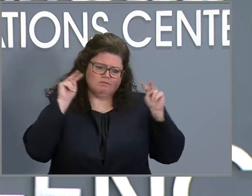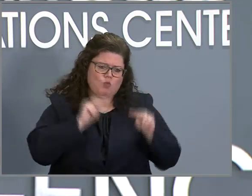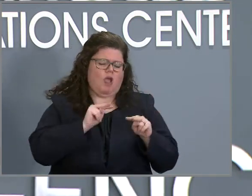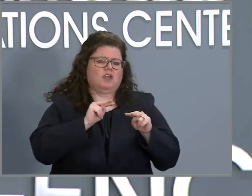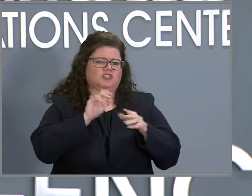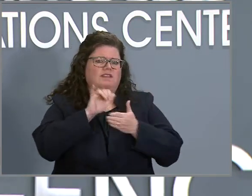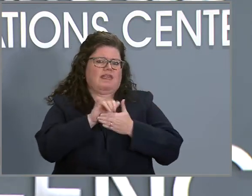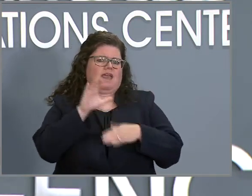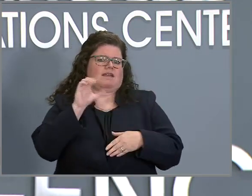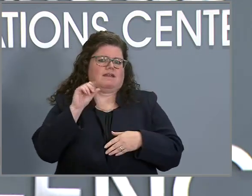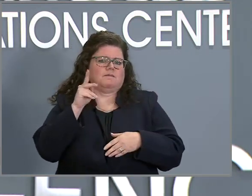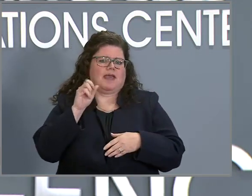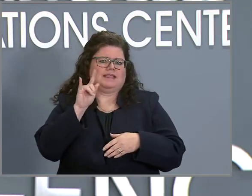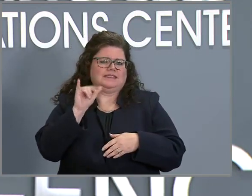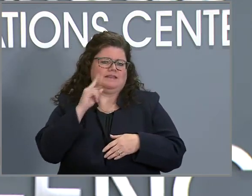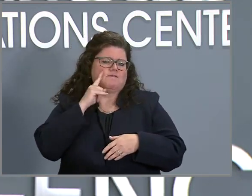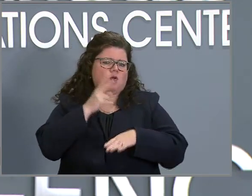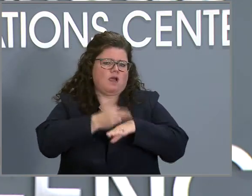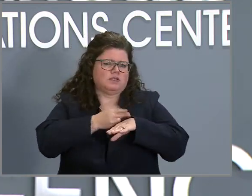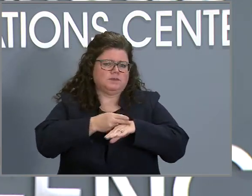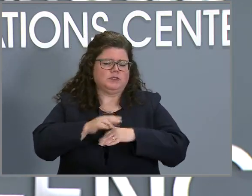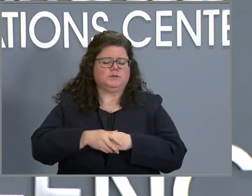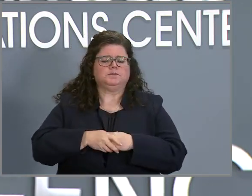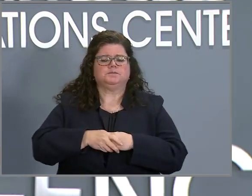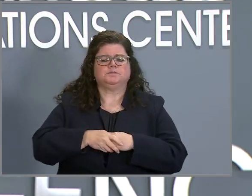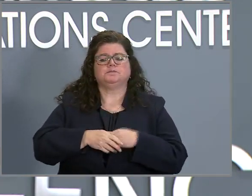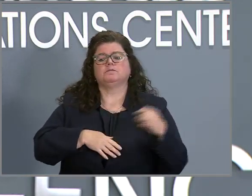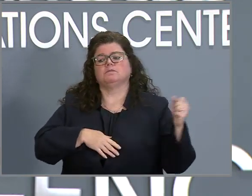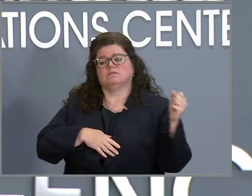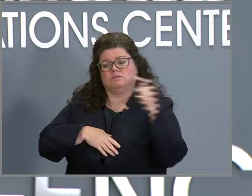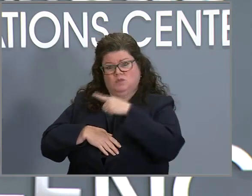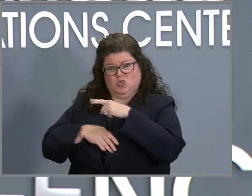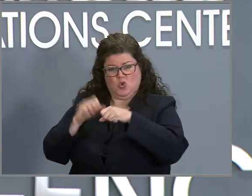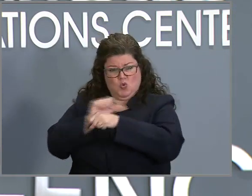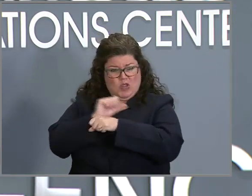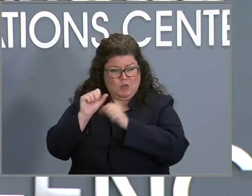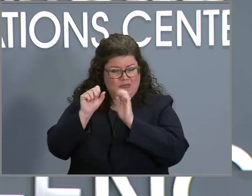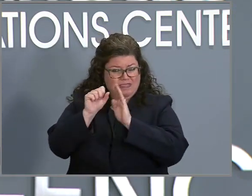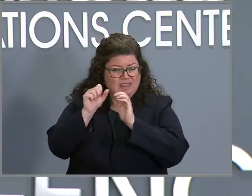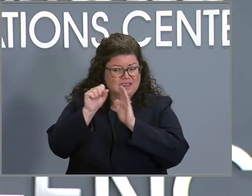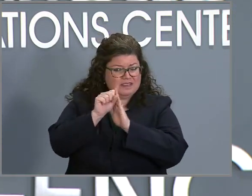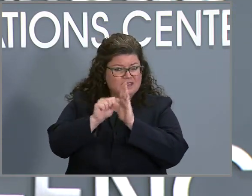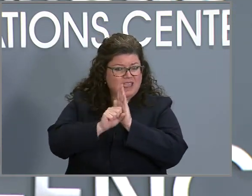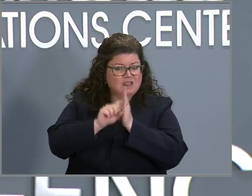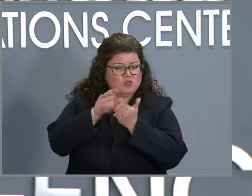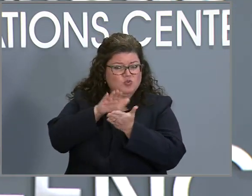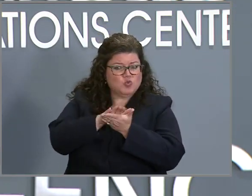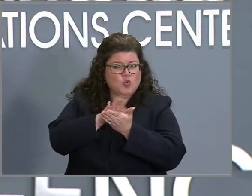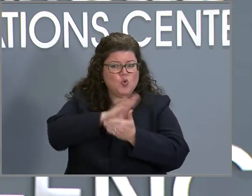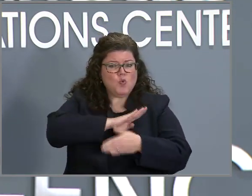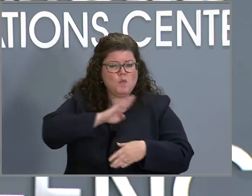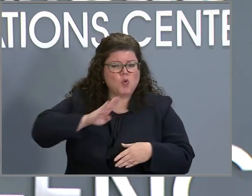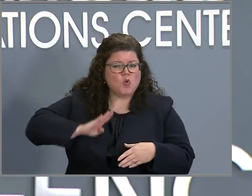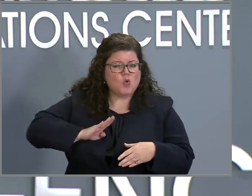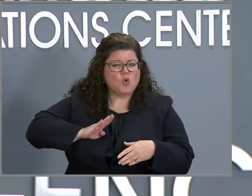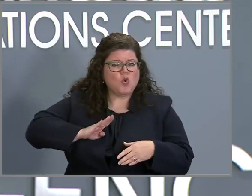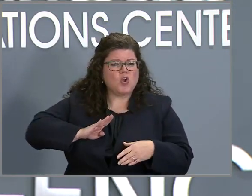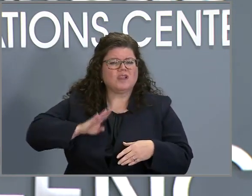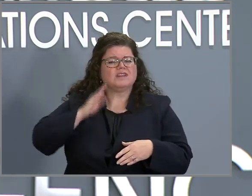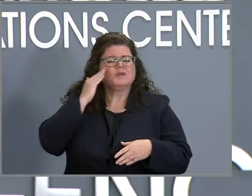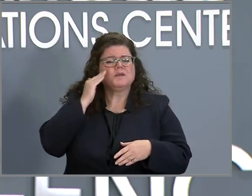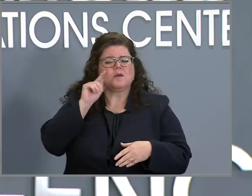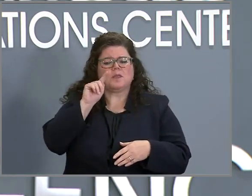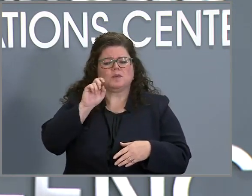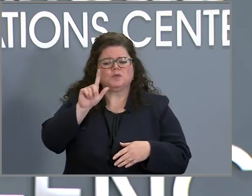finally, you know, what, what changed, are you going to be working with the state school board to change the stay in school to toolkit,